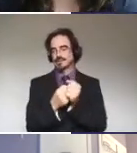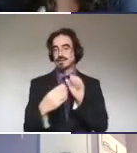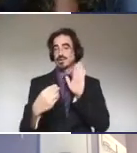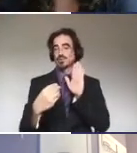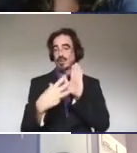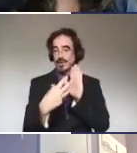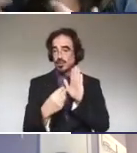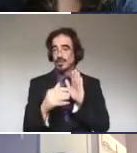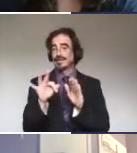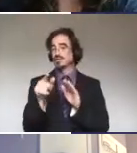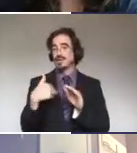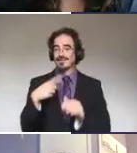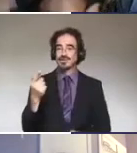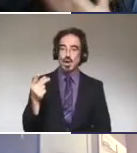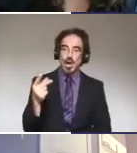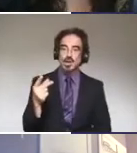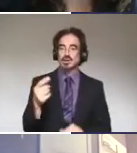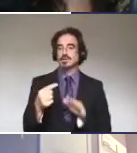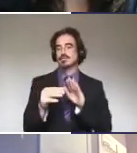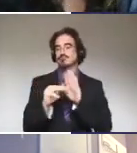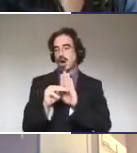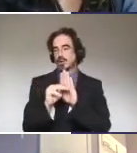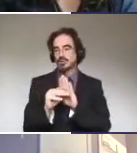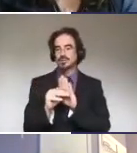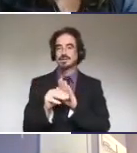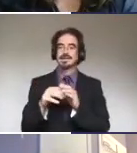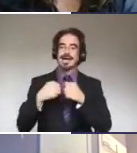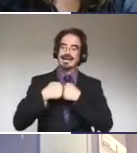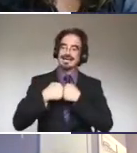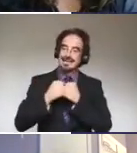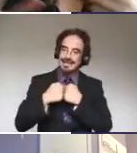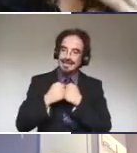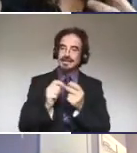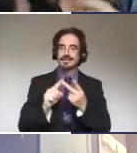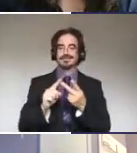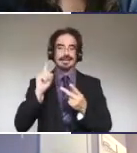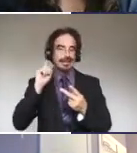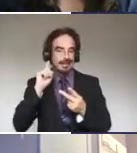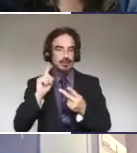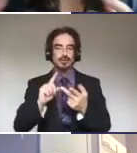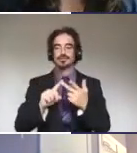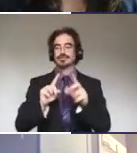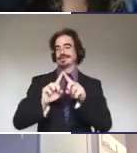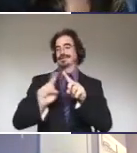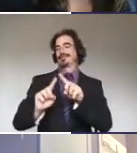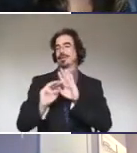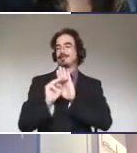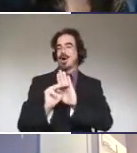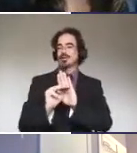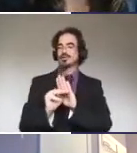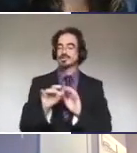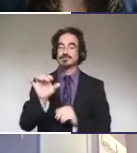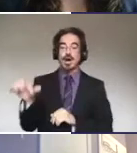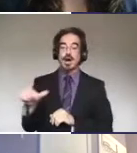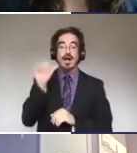a dog model, a knee model, an ear model, um, if you have, um, other pictures that you can